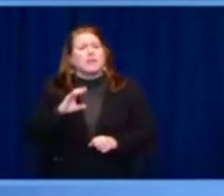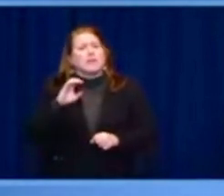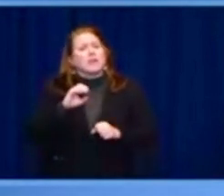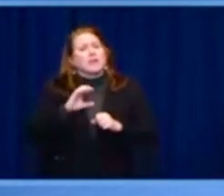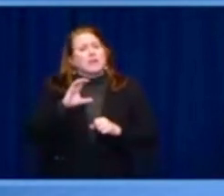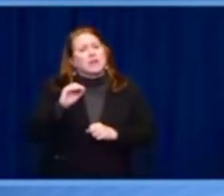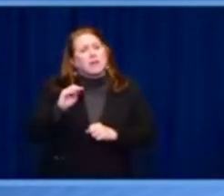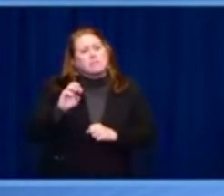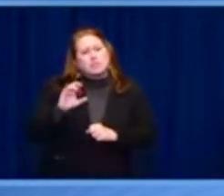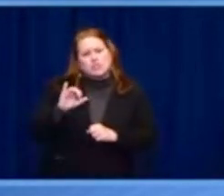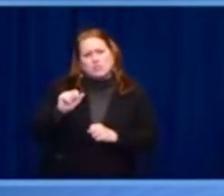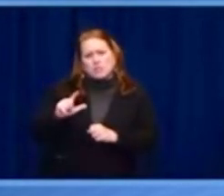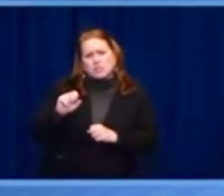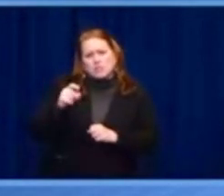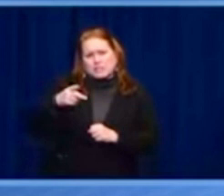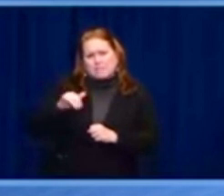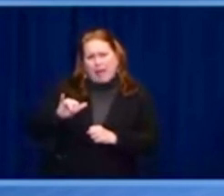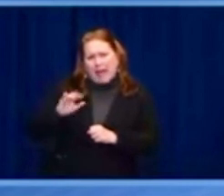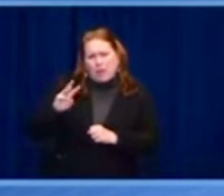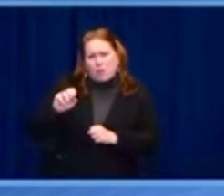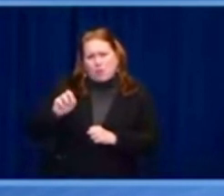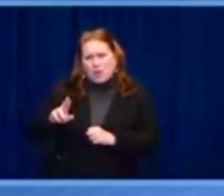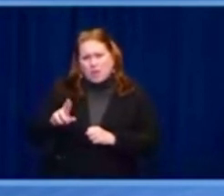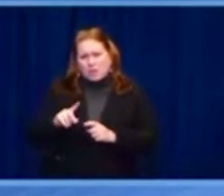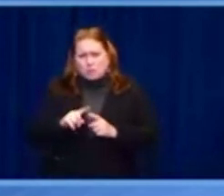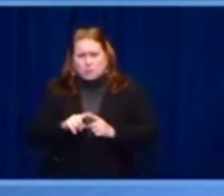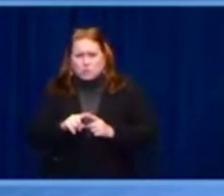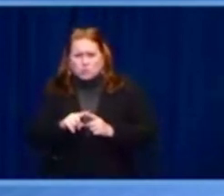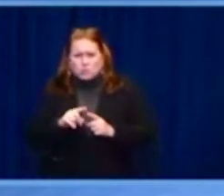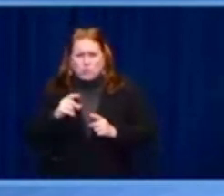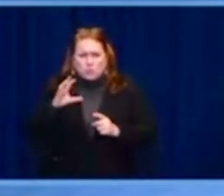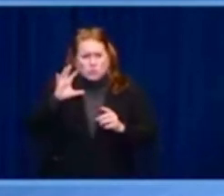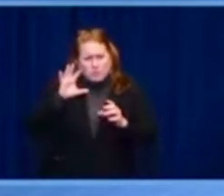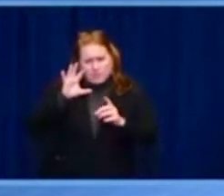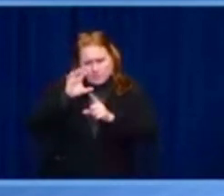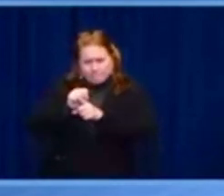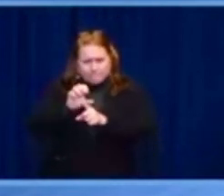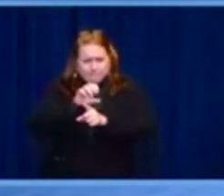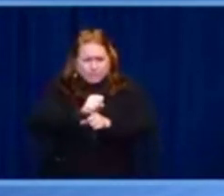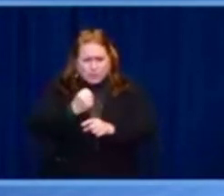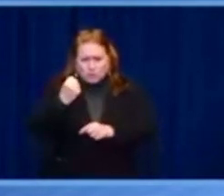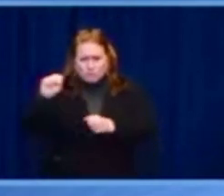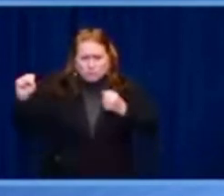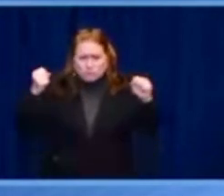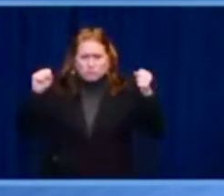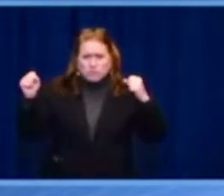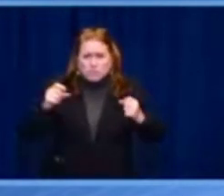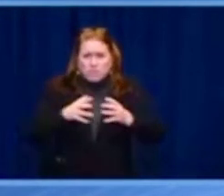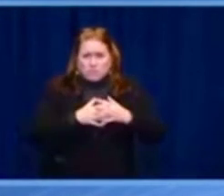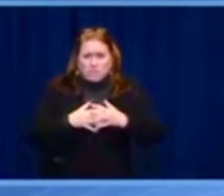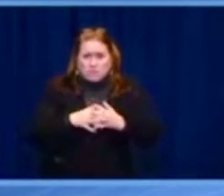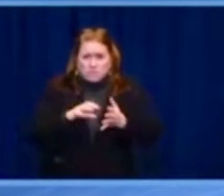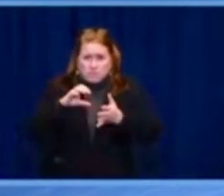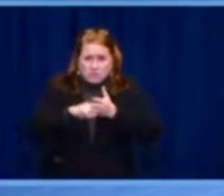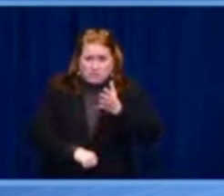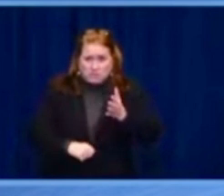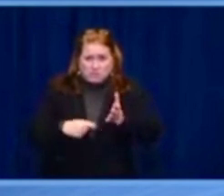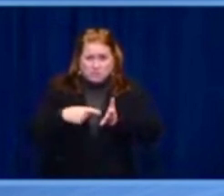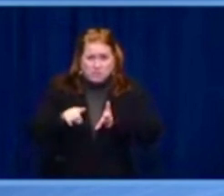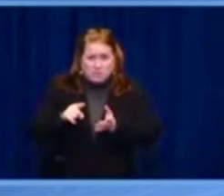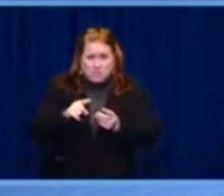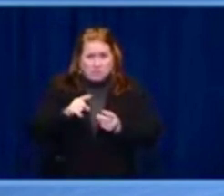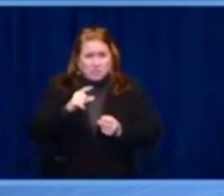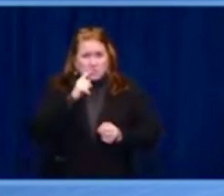Internet freedom to better protecting activists and journalists from cyber threats, harassment, abuse, and, and, and